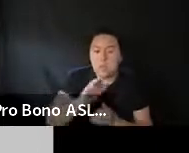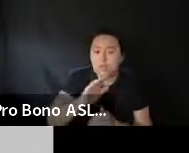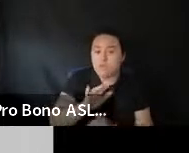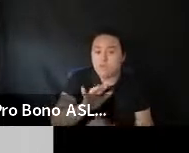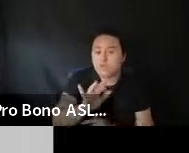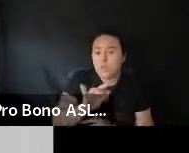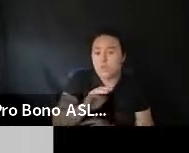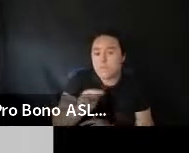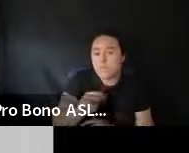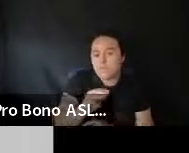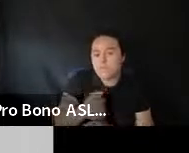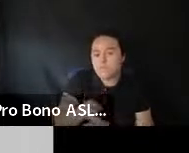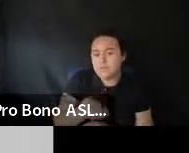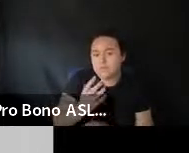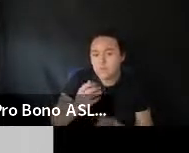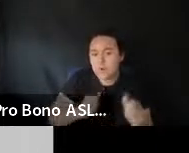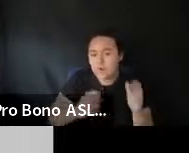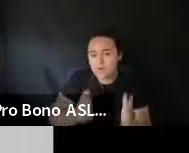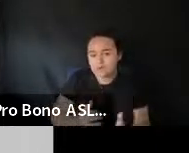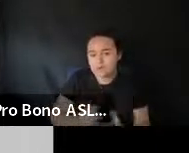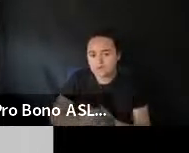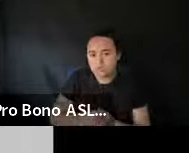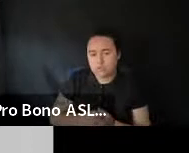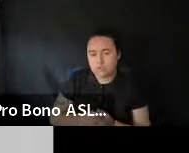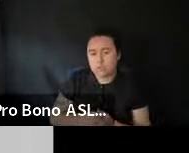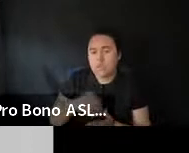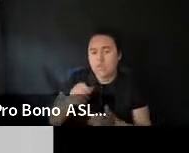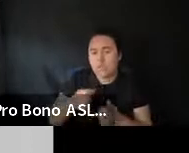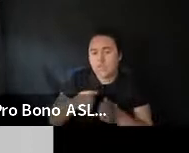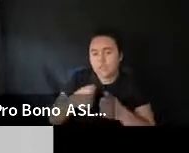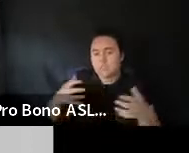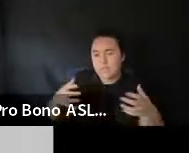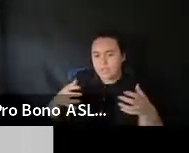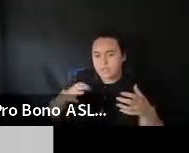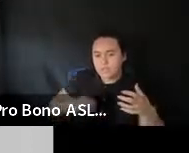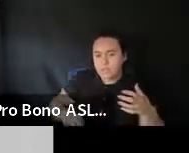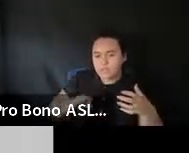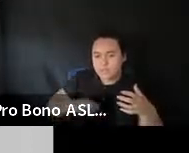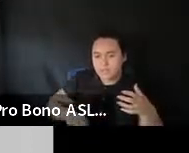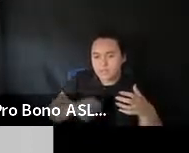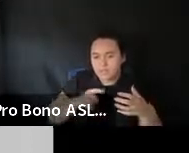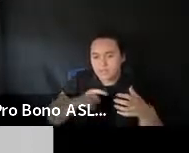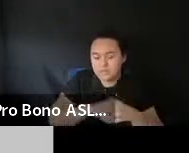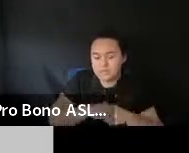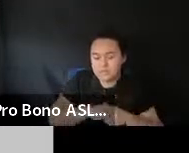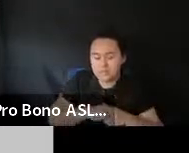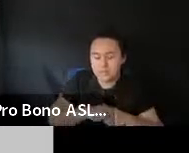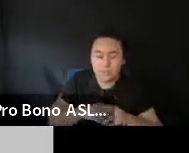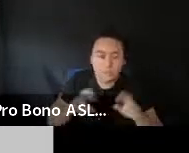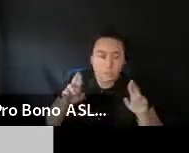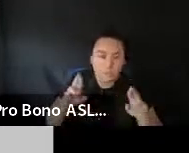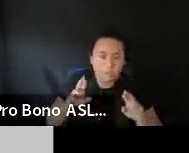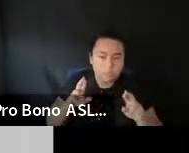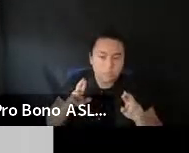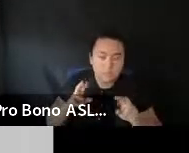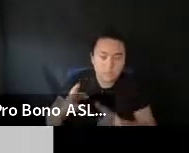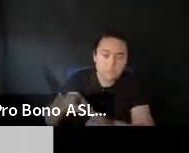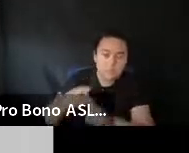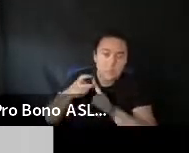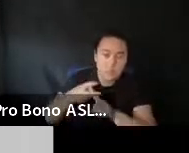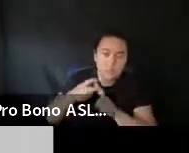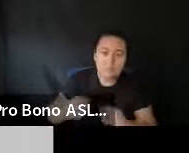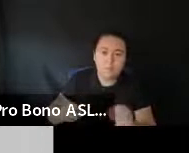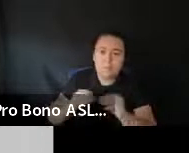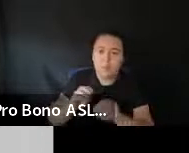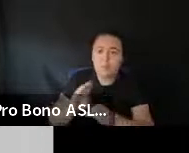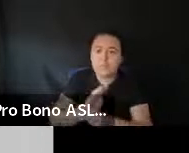Four actors. So. That's an expansion of the incentive. Uh. That we're hoping to. You know. Attract more business. Retain what we have.